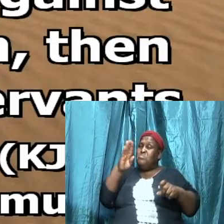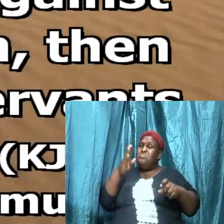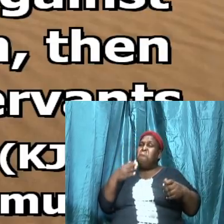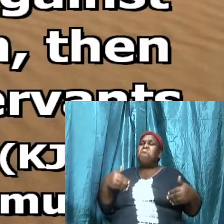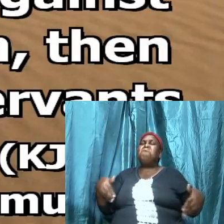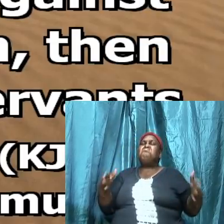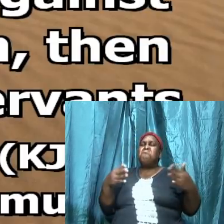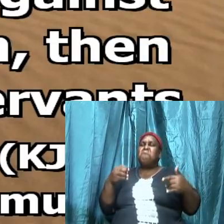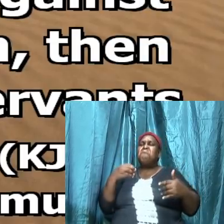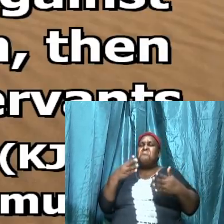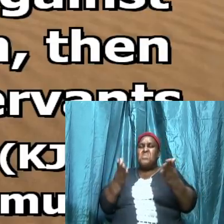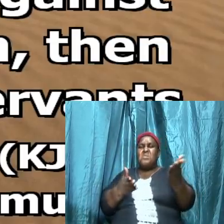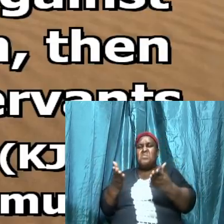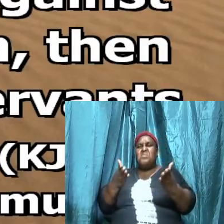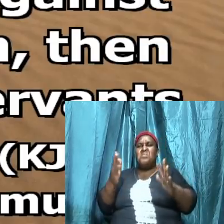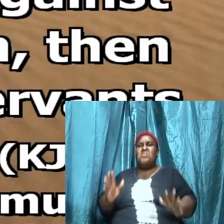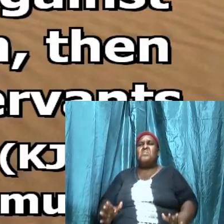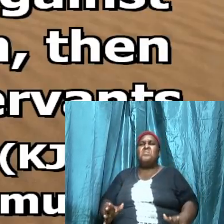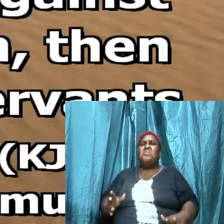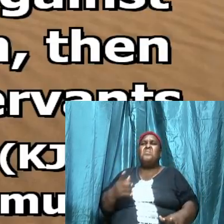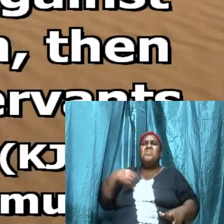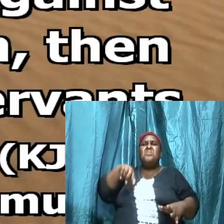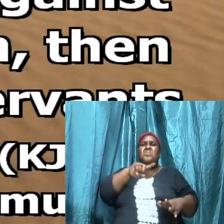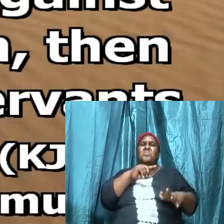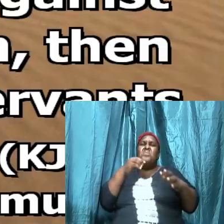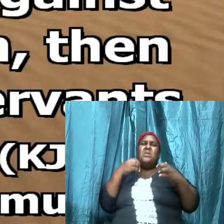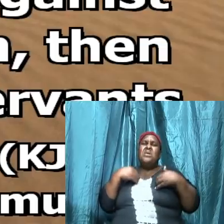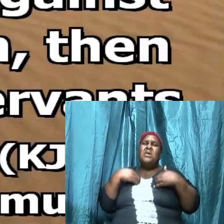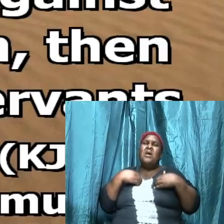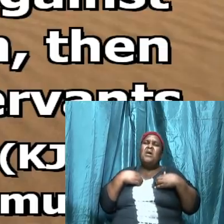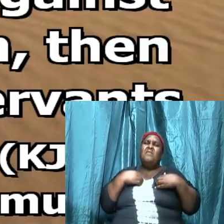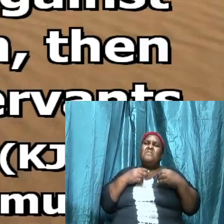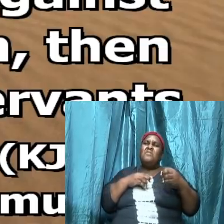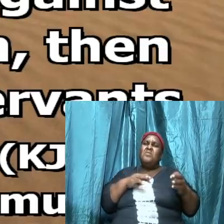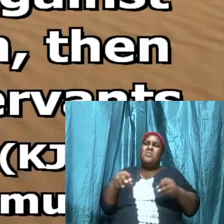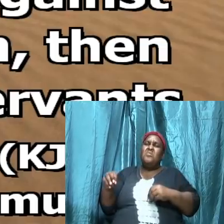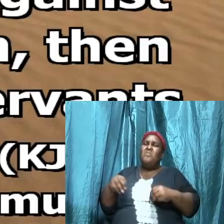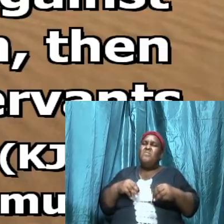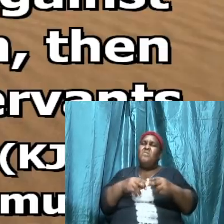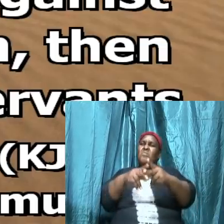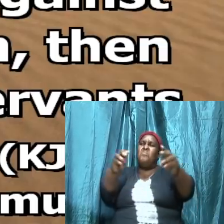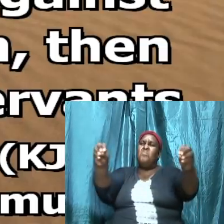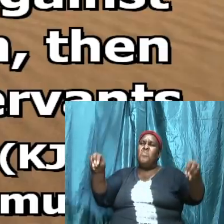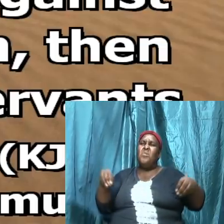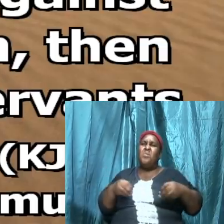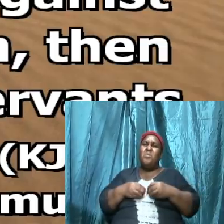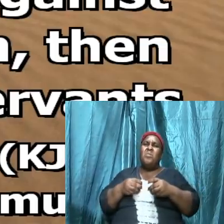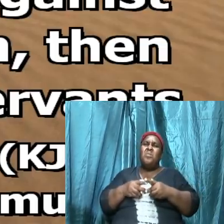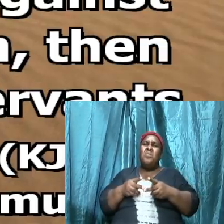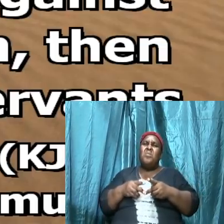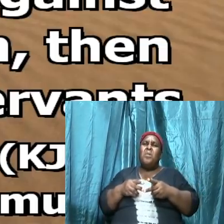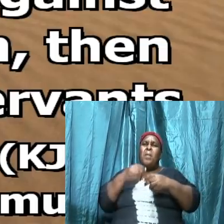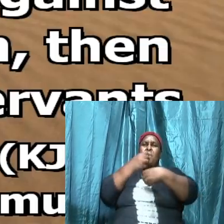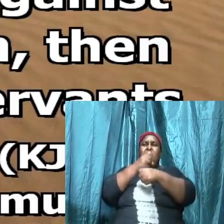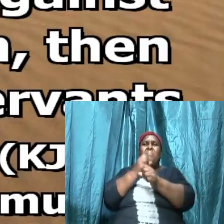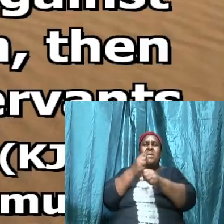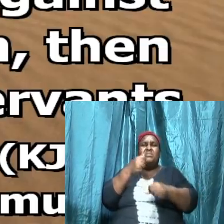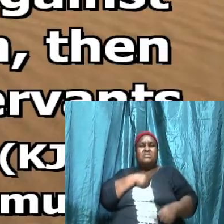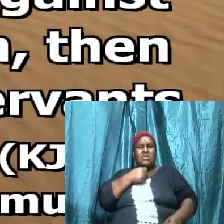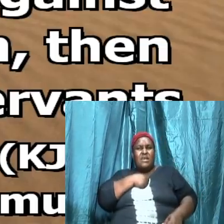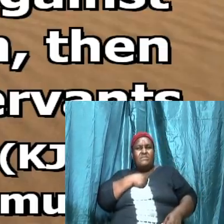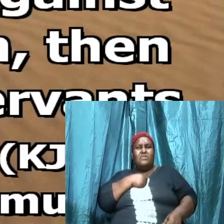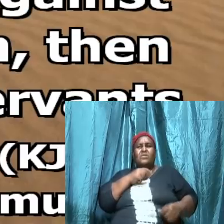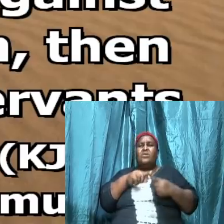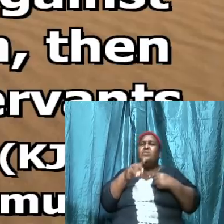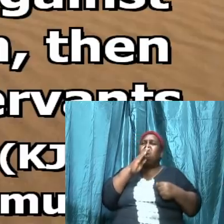has happened is that we have relinquished our position and we have caused ourselves to